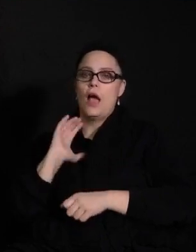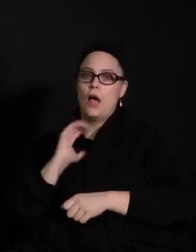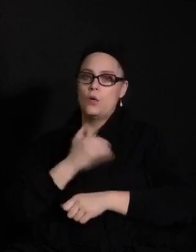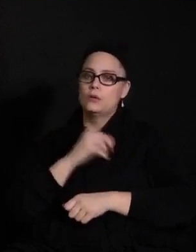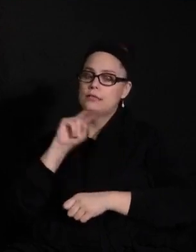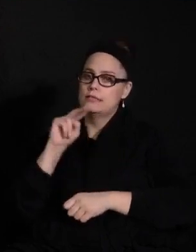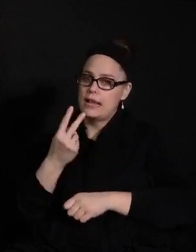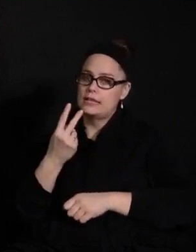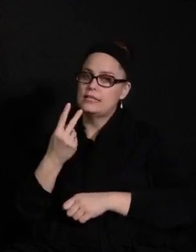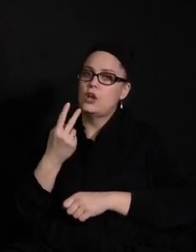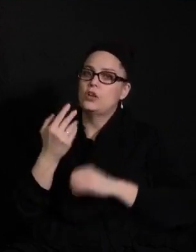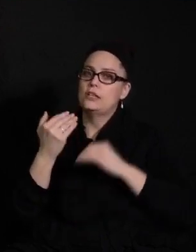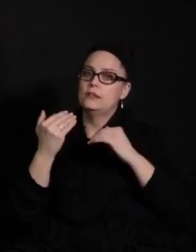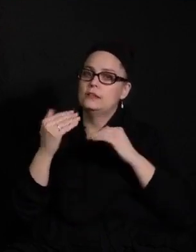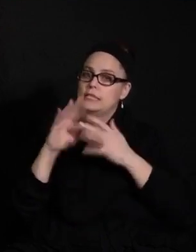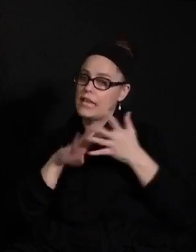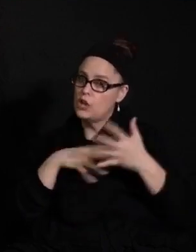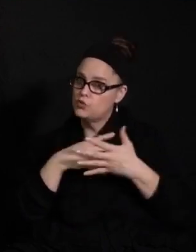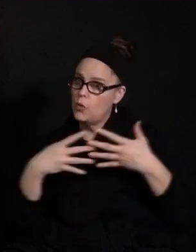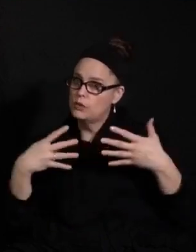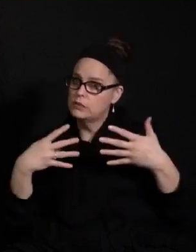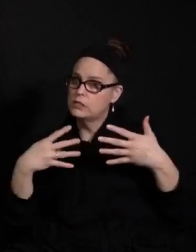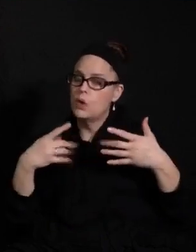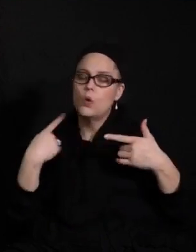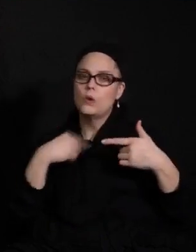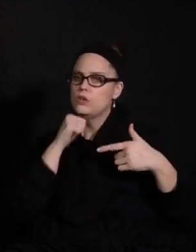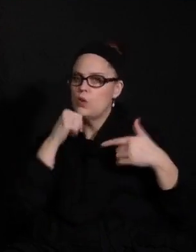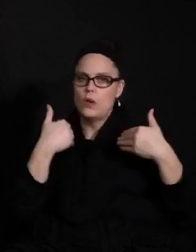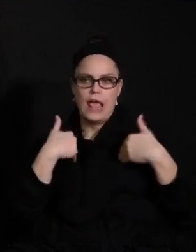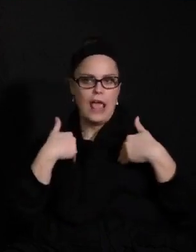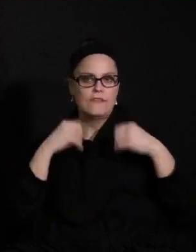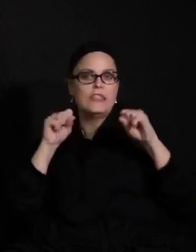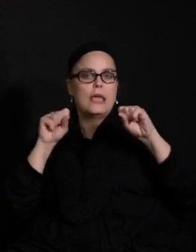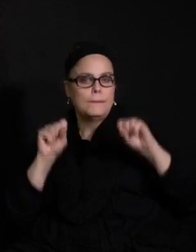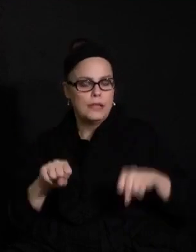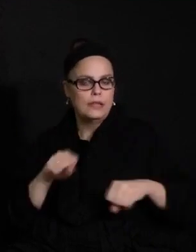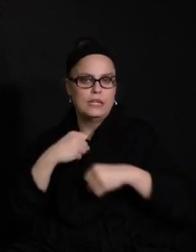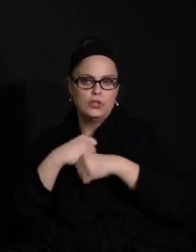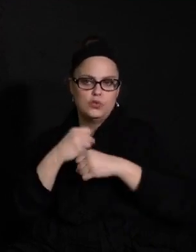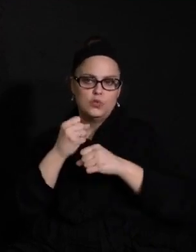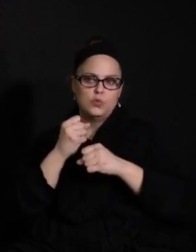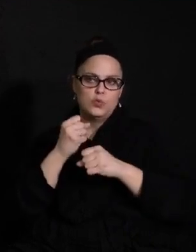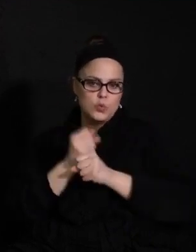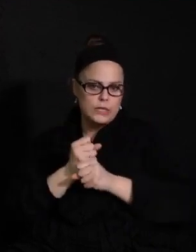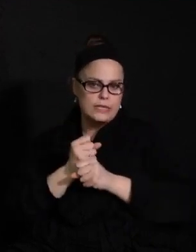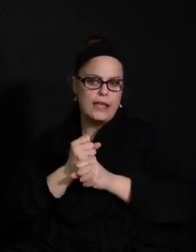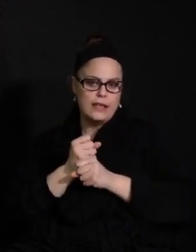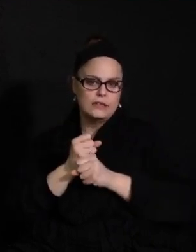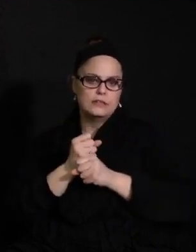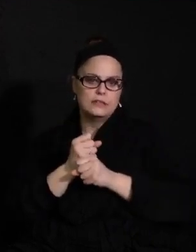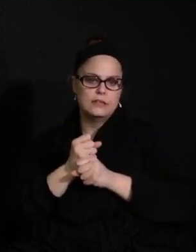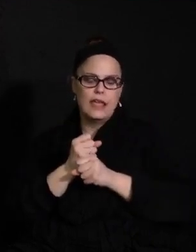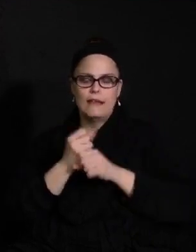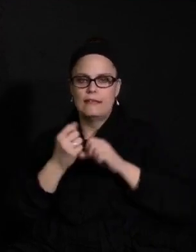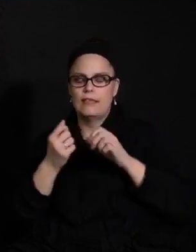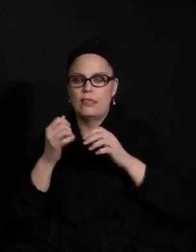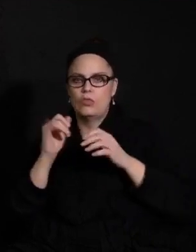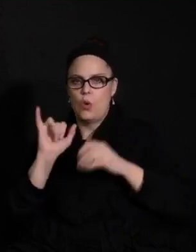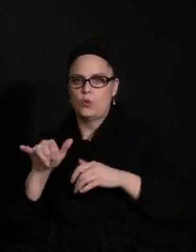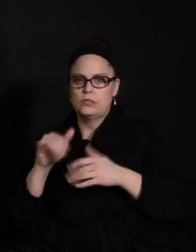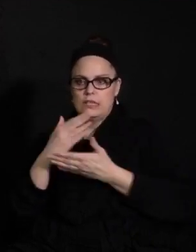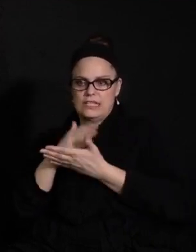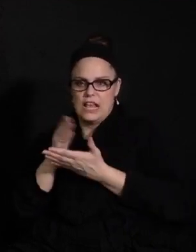secondary schedules, you know, we don't have the ability to create those replicated sections that are virtual,